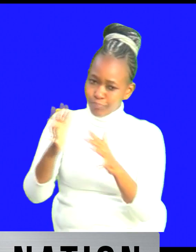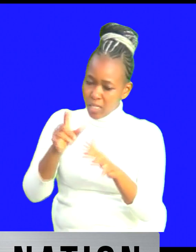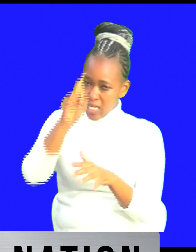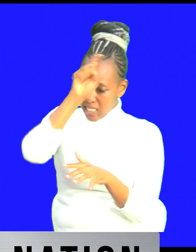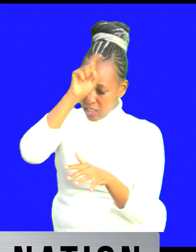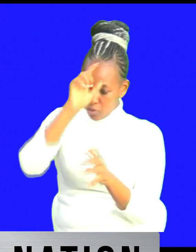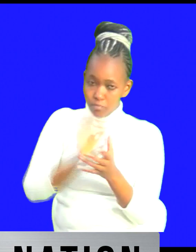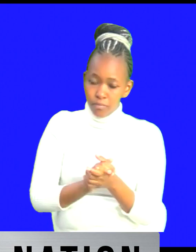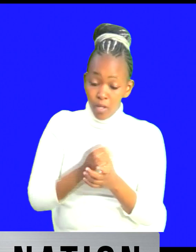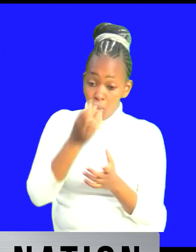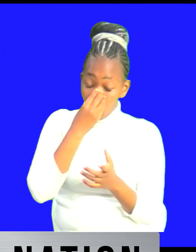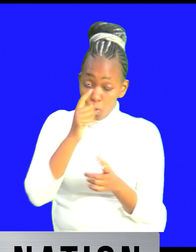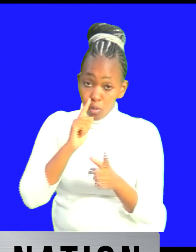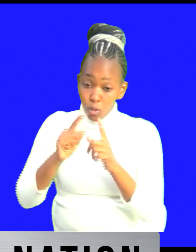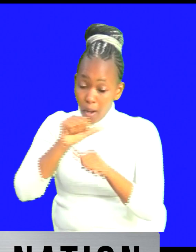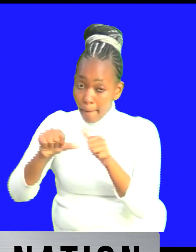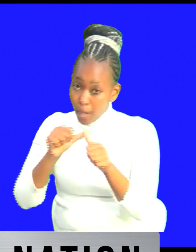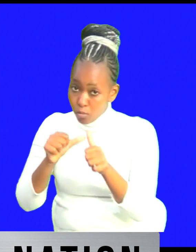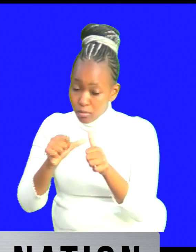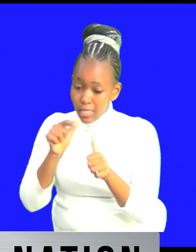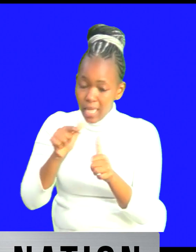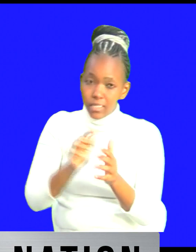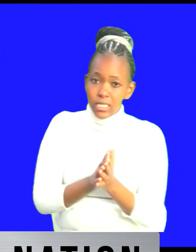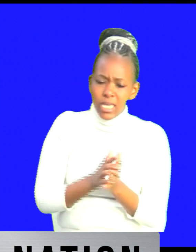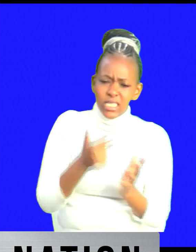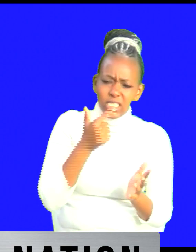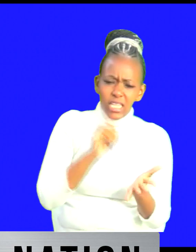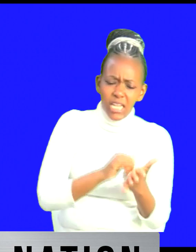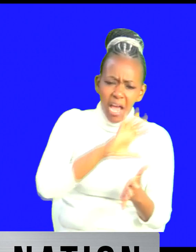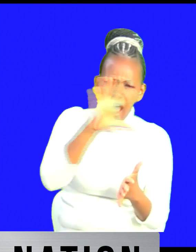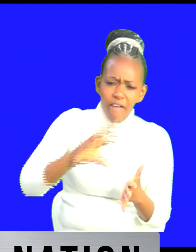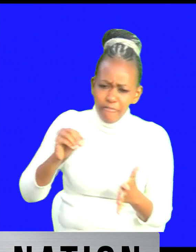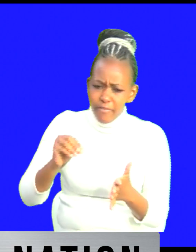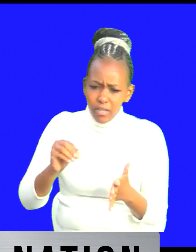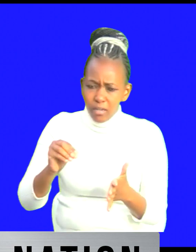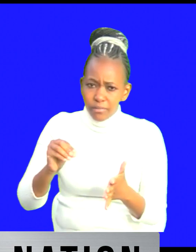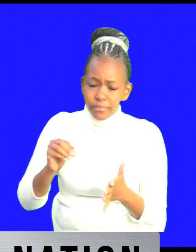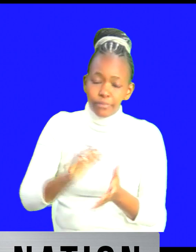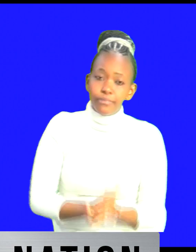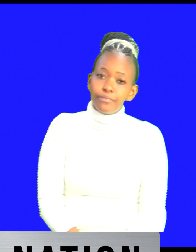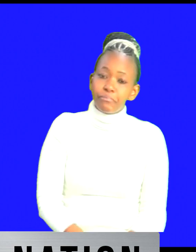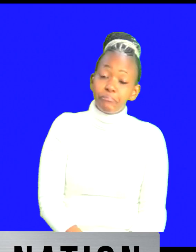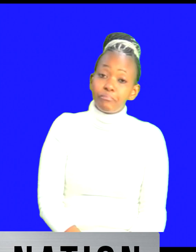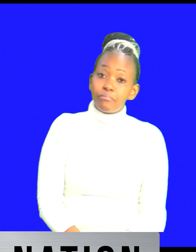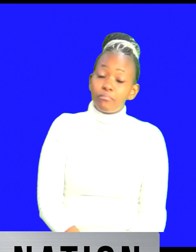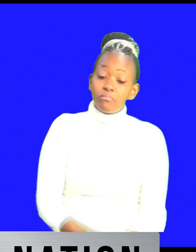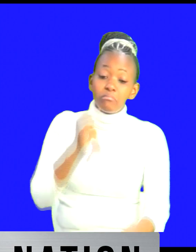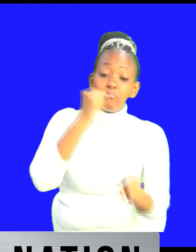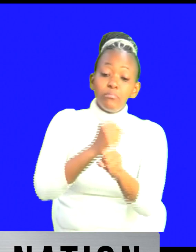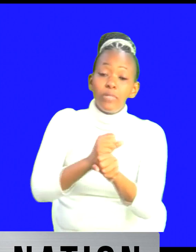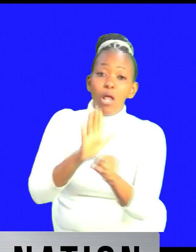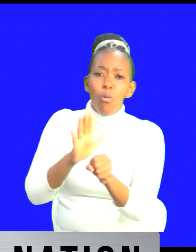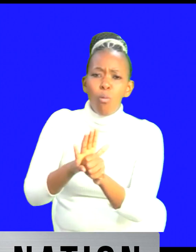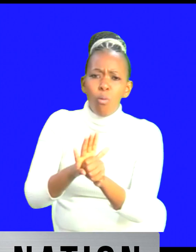president ruto spoke about that matter he actually said africans um don't do much in